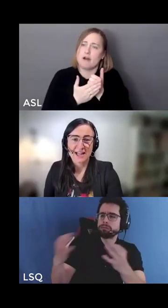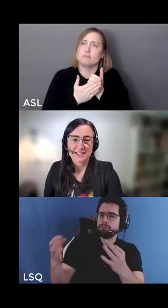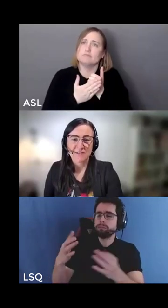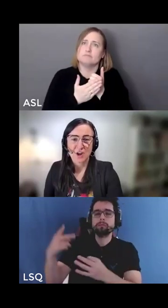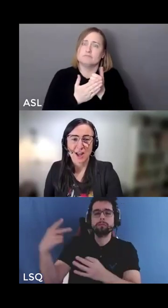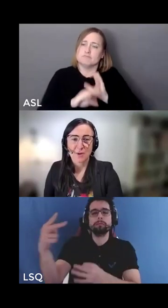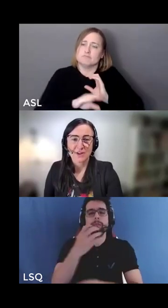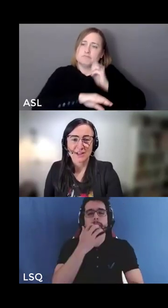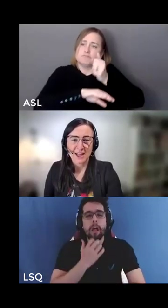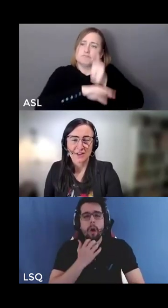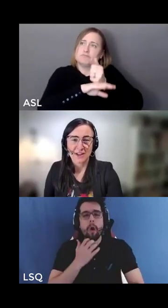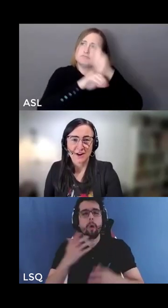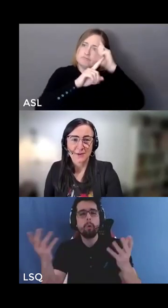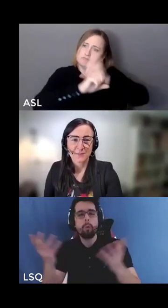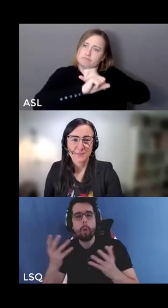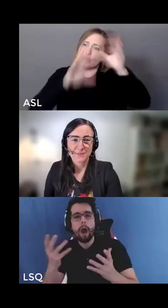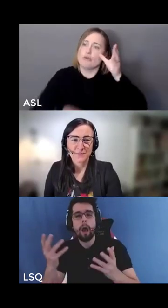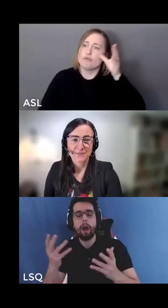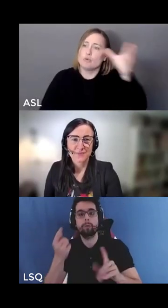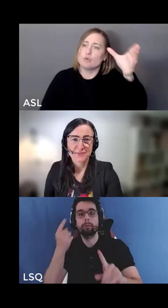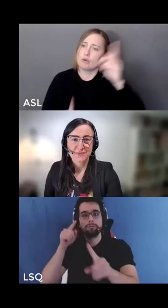has safe and high quality healthcare.